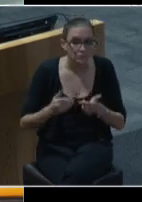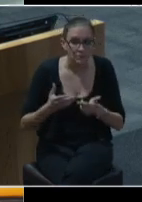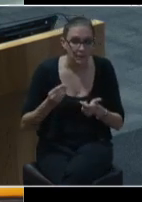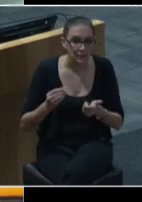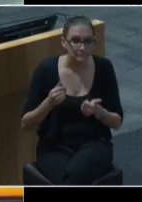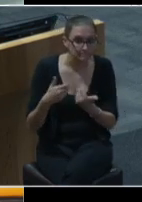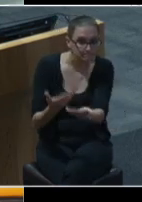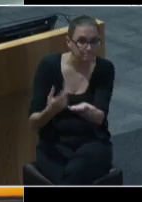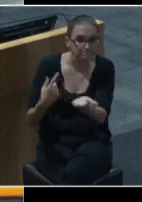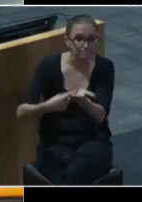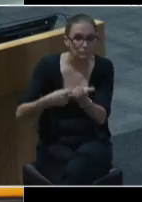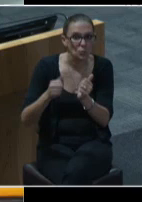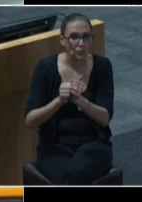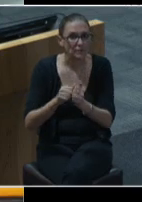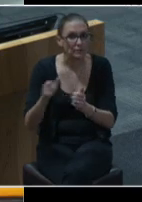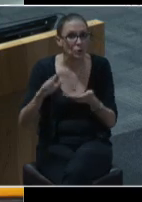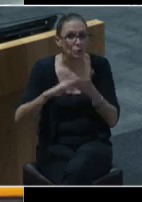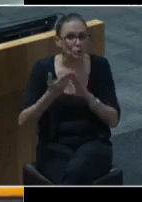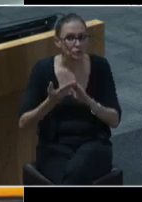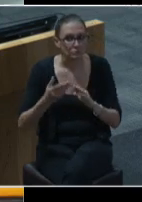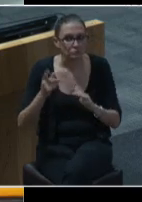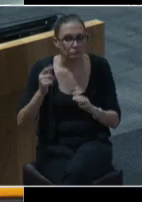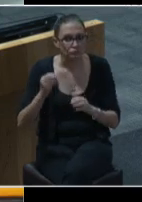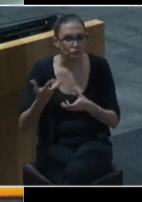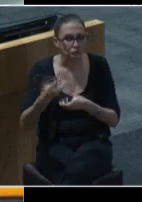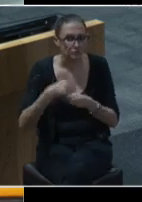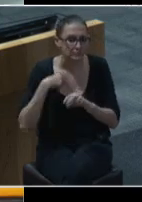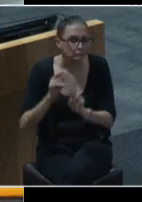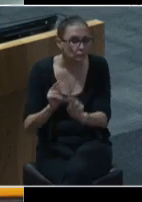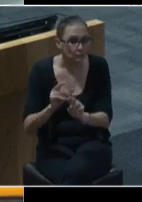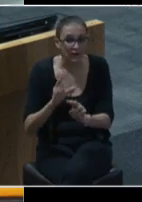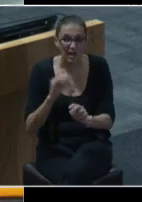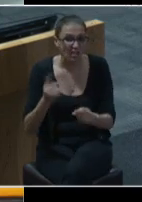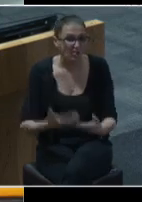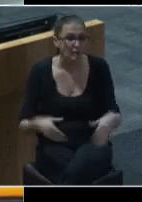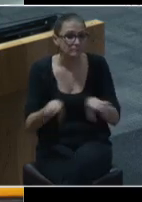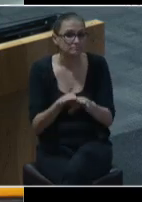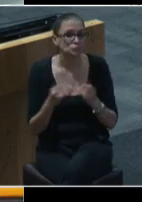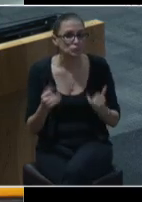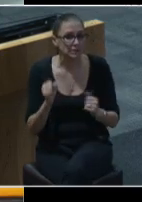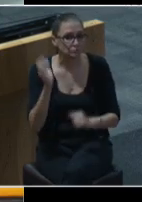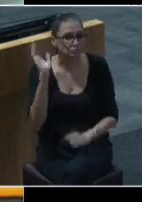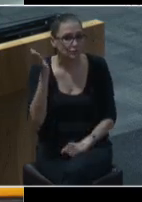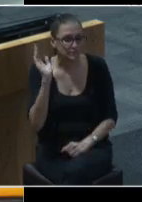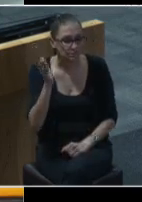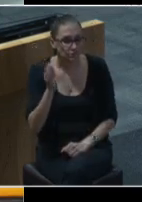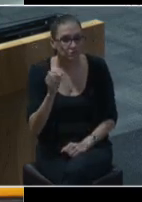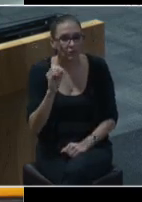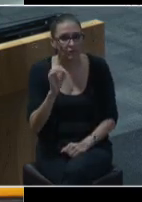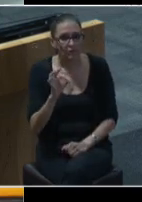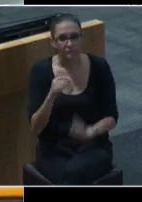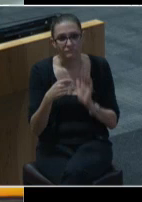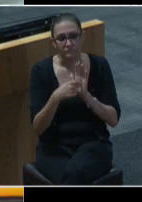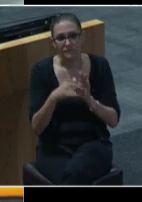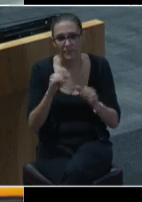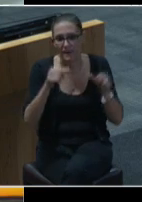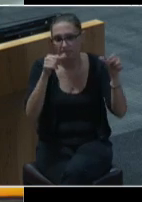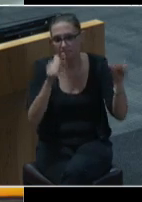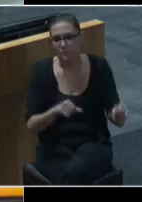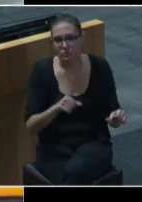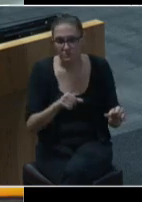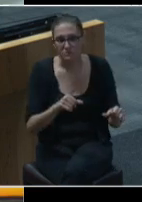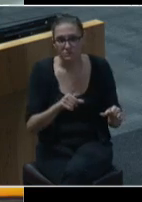participating. And that concludes today's presentation of the proposed fiscal year